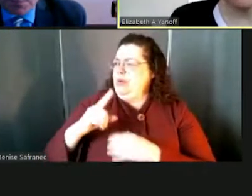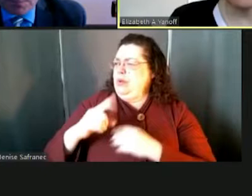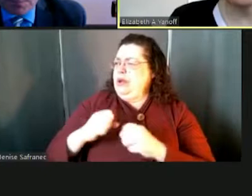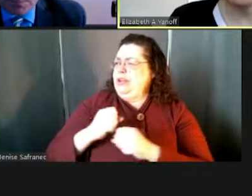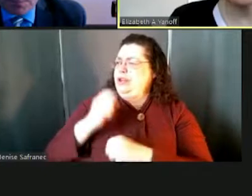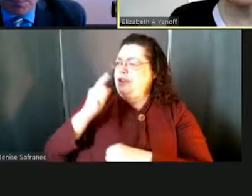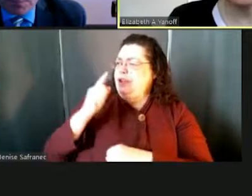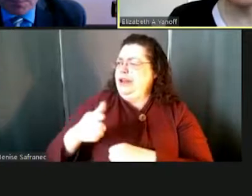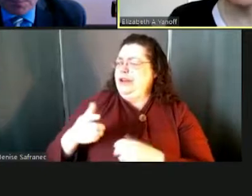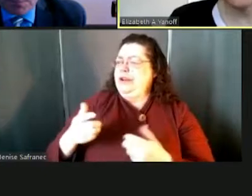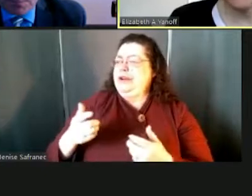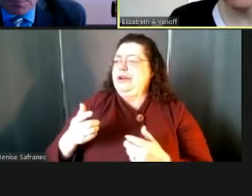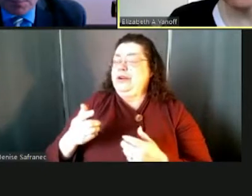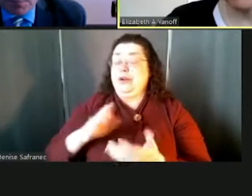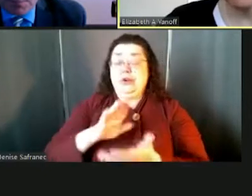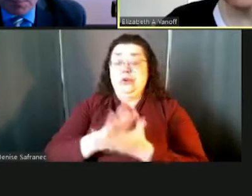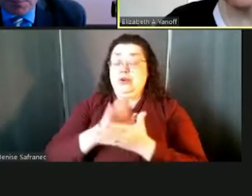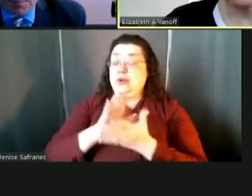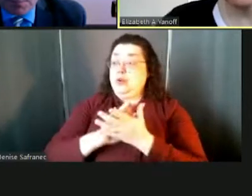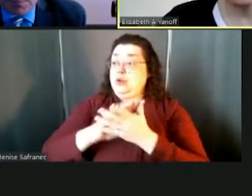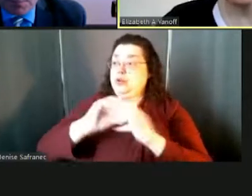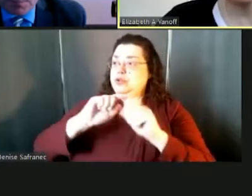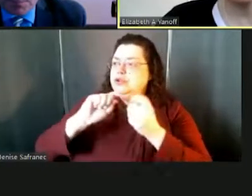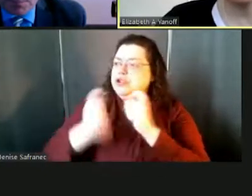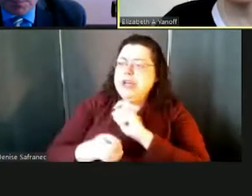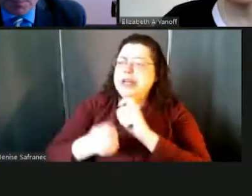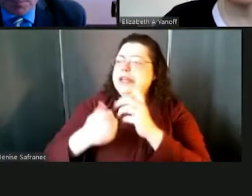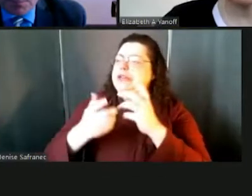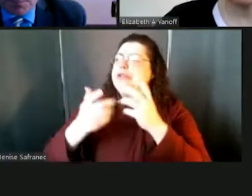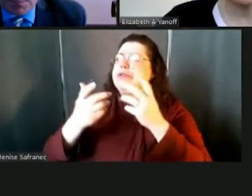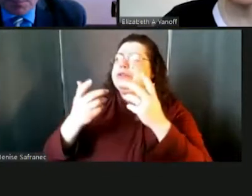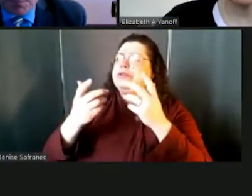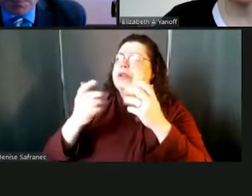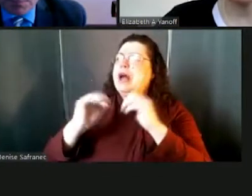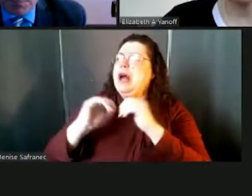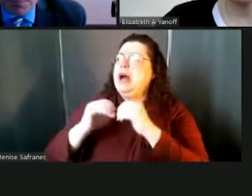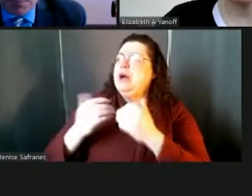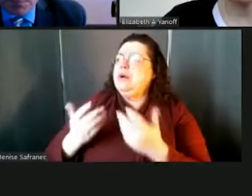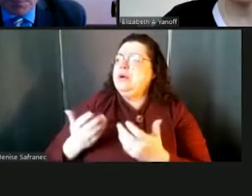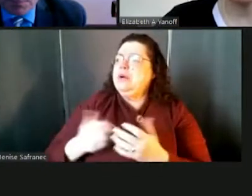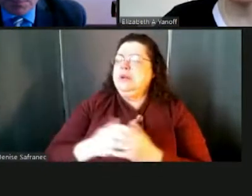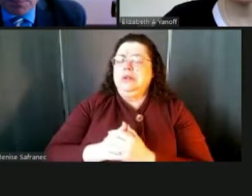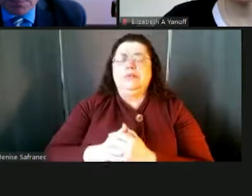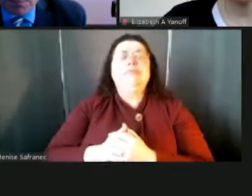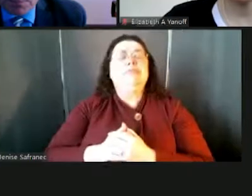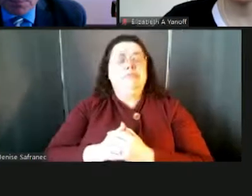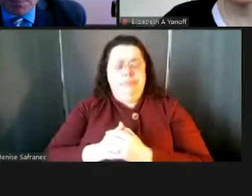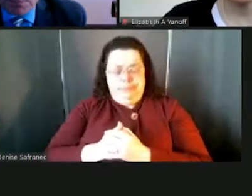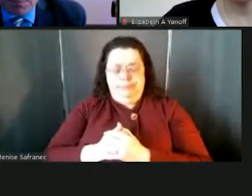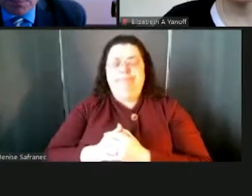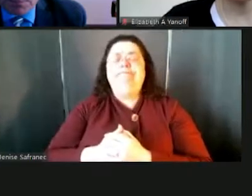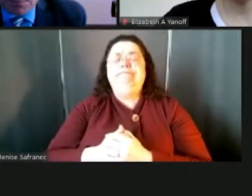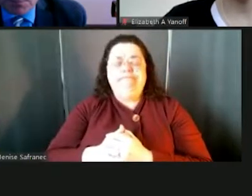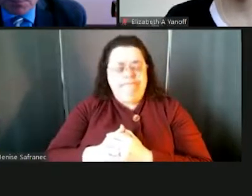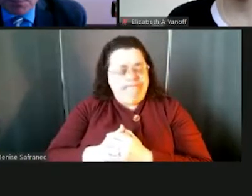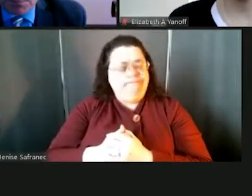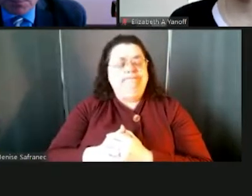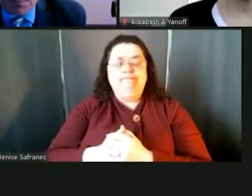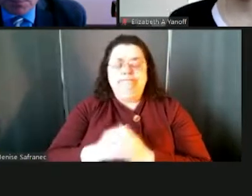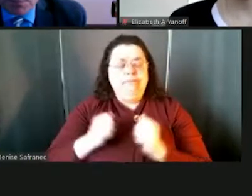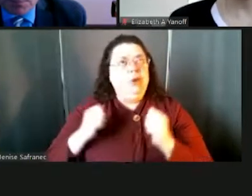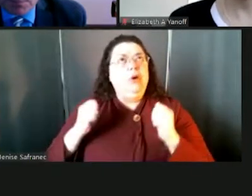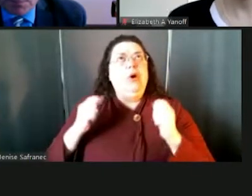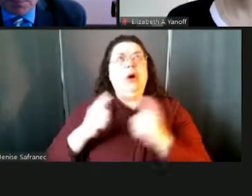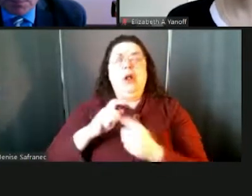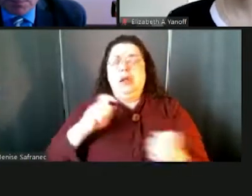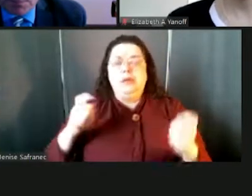how has school been shaped by the pandemic? It's been fundamentally changed. Actually, the year